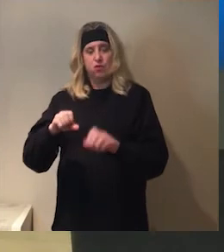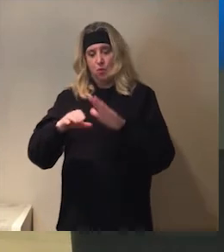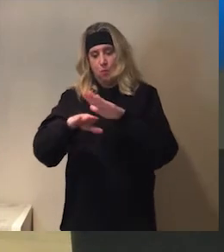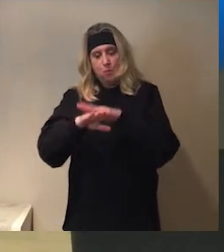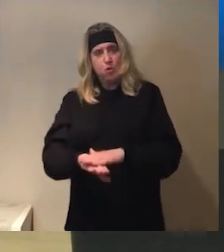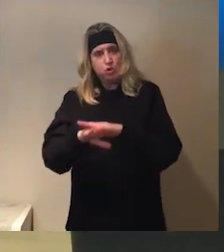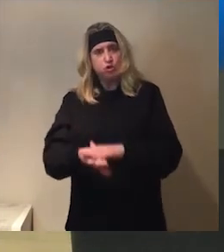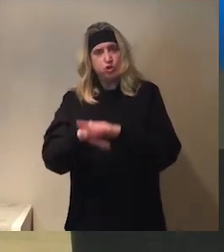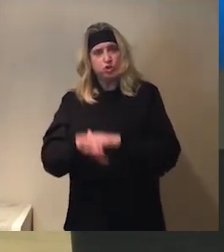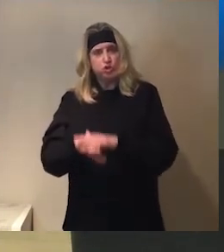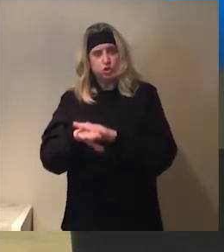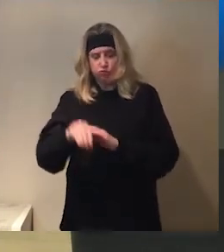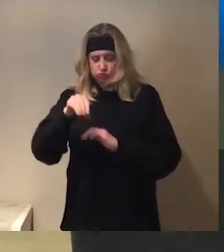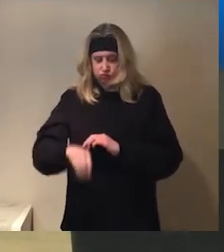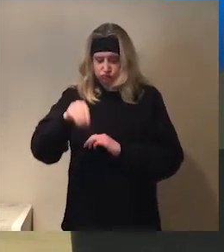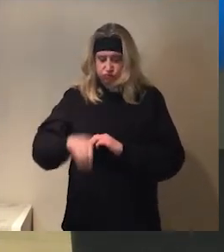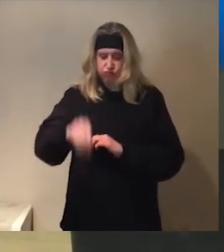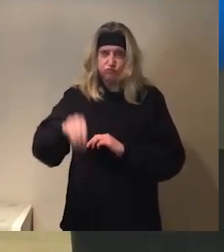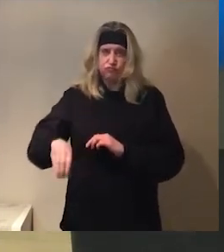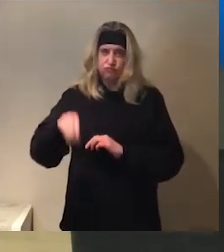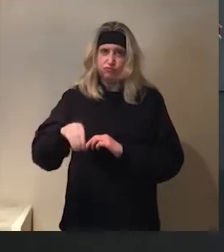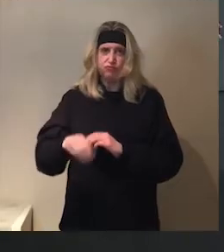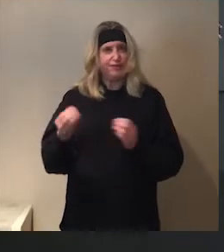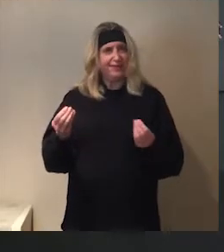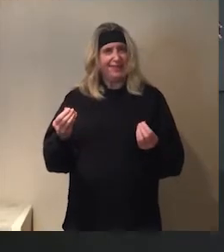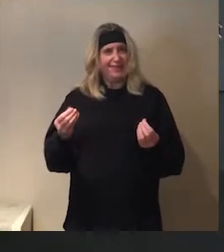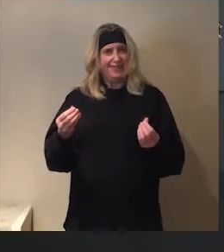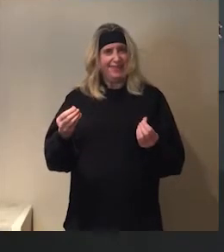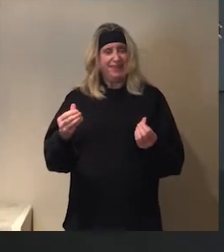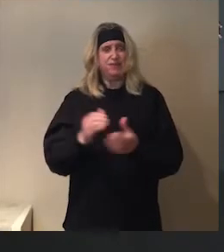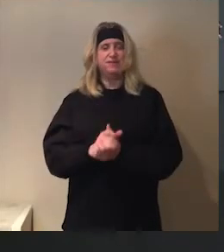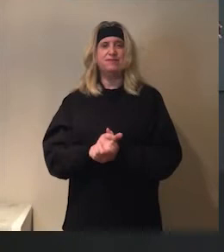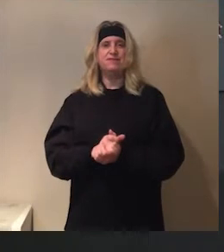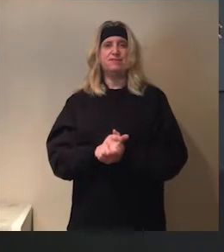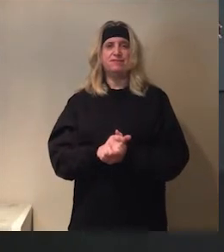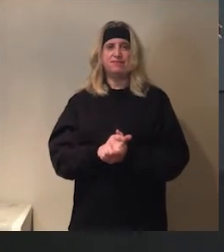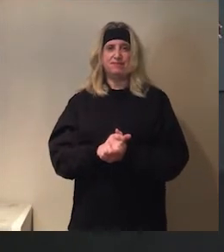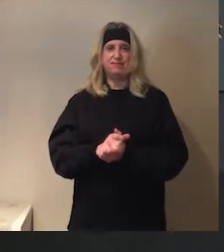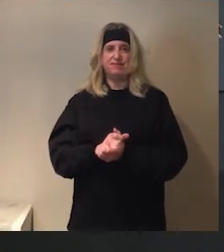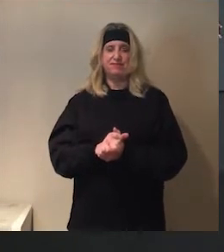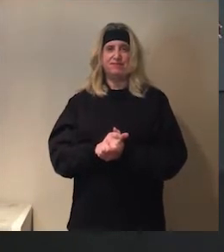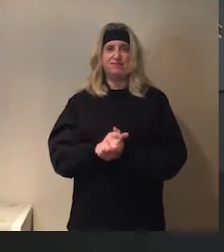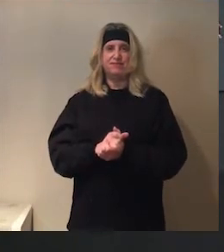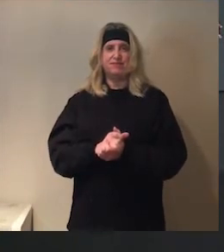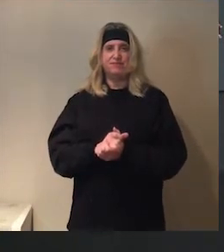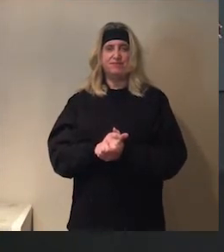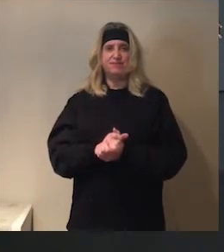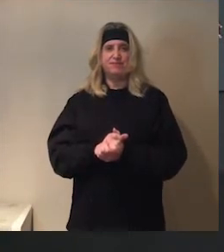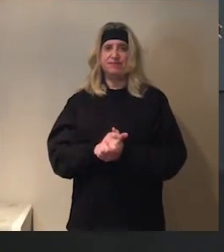around the house to create texture. Oh, wow. Nice. Right? Okay. depends also, It depends.